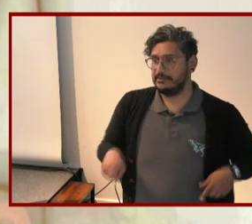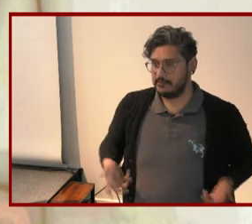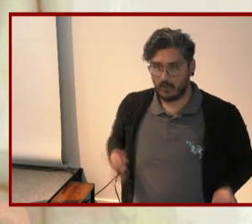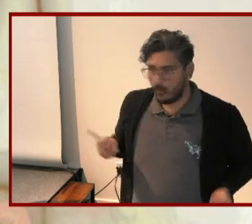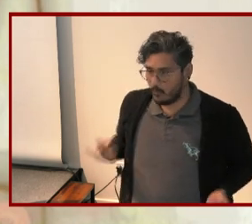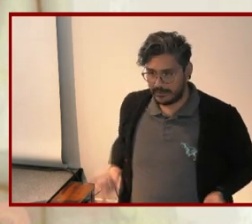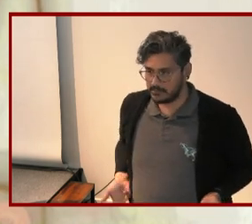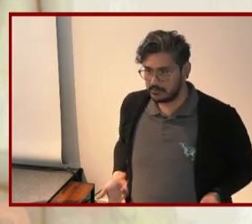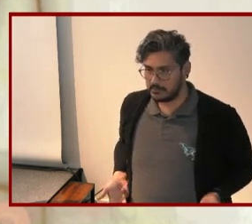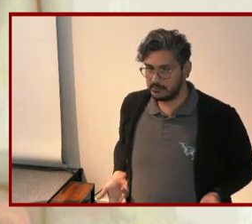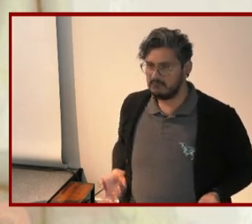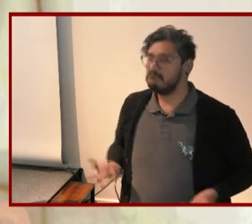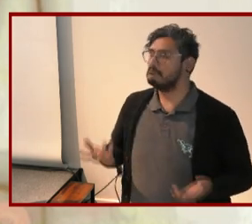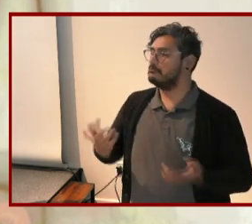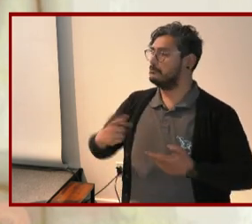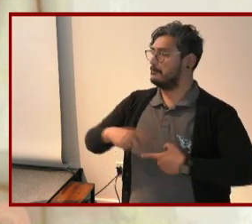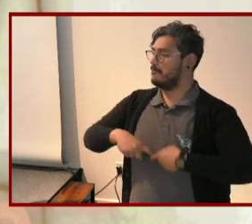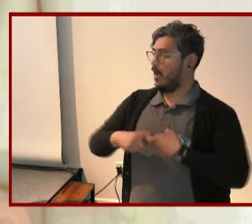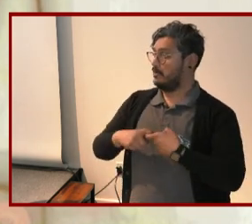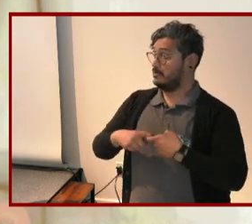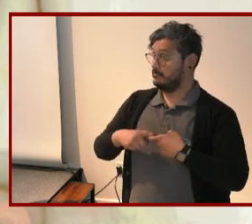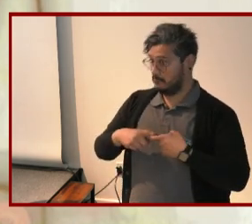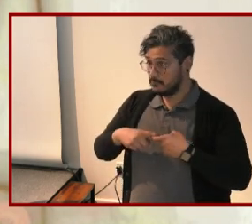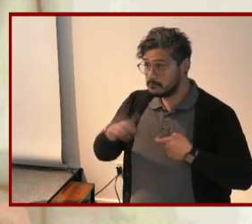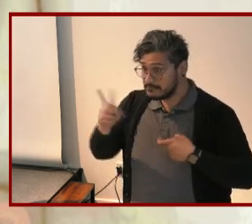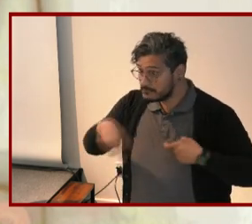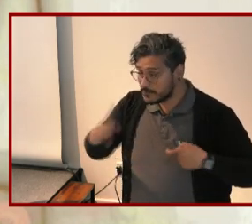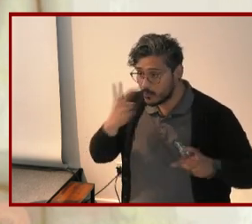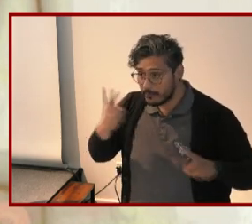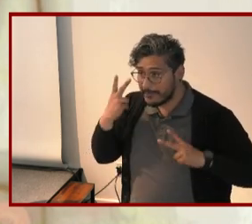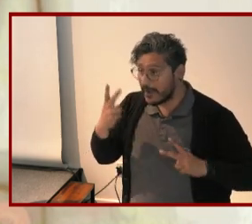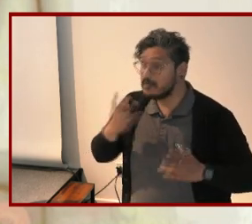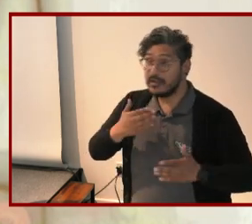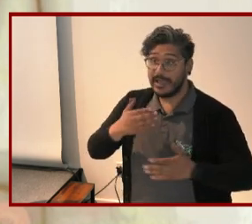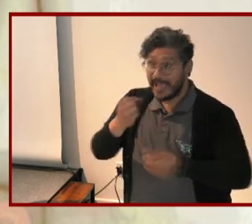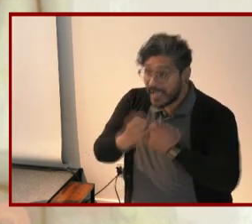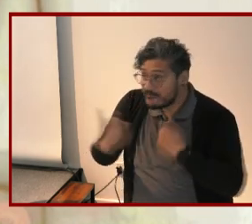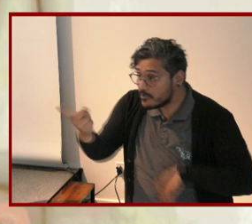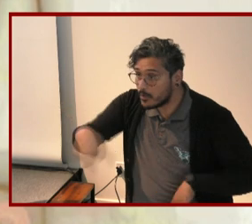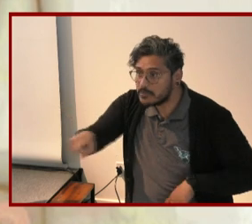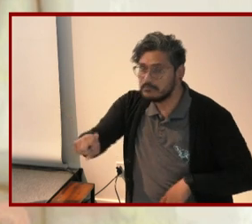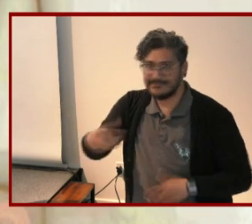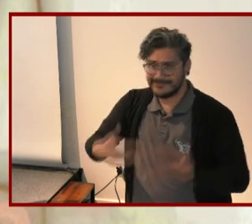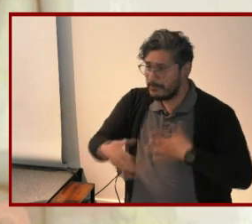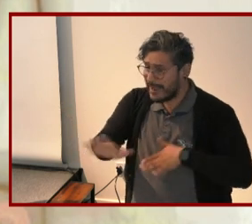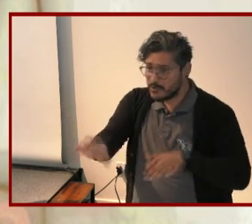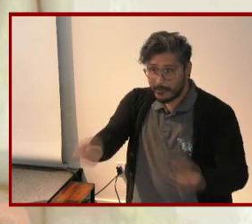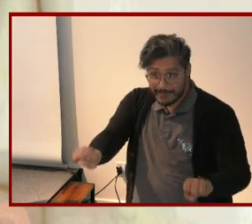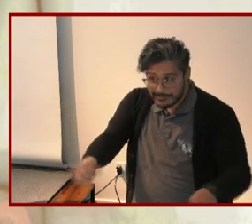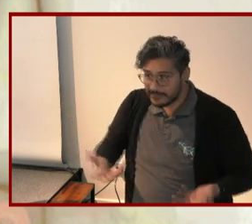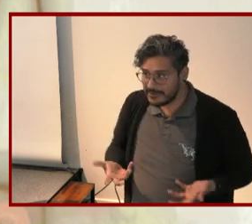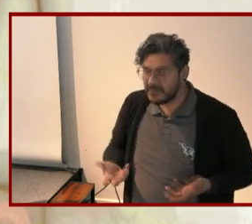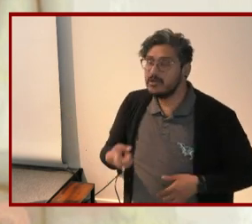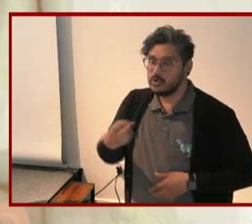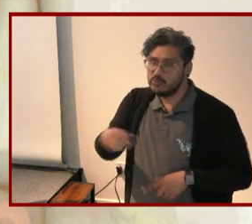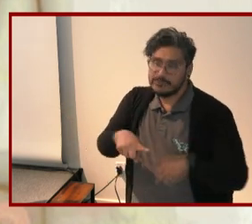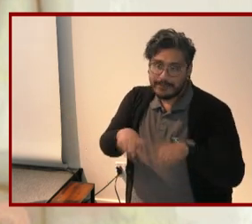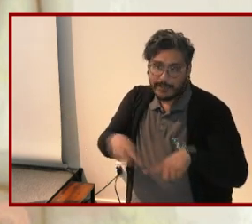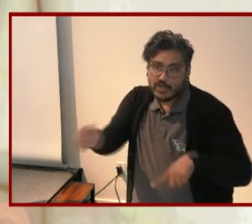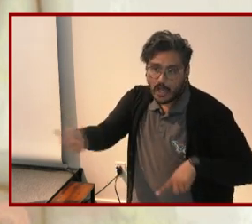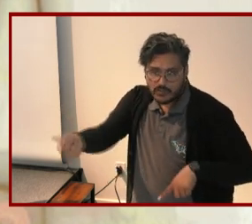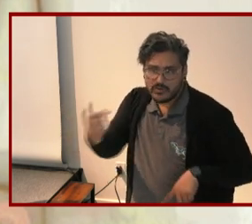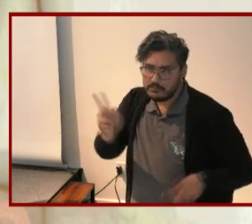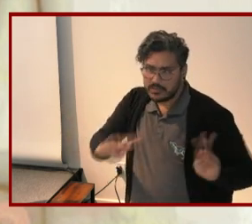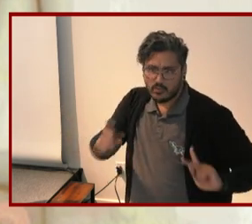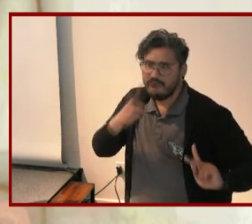I want to pause again to remind us that all of us no matter our abilities and capabilities are dependent on others for